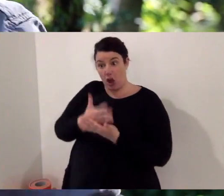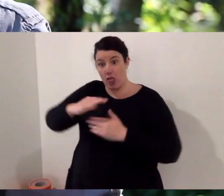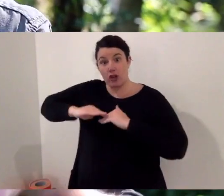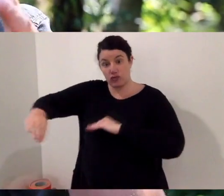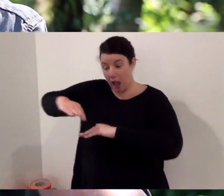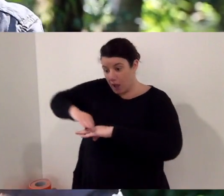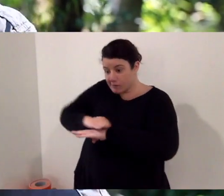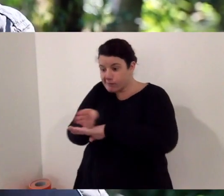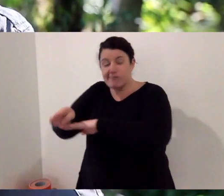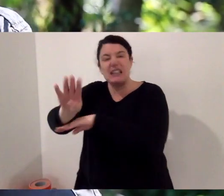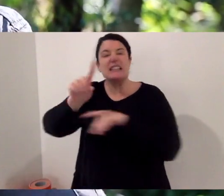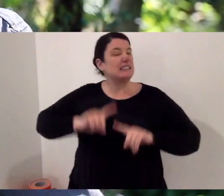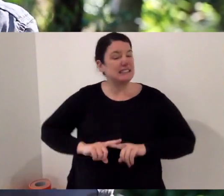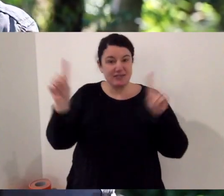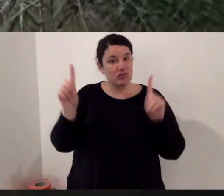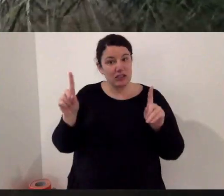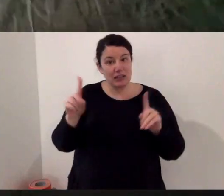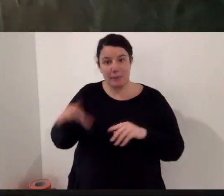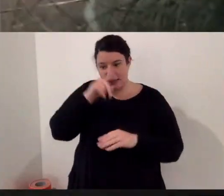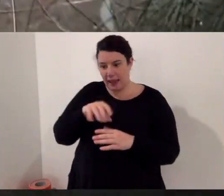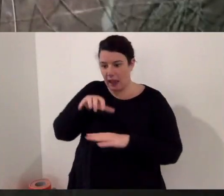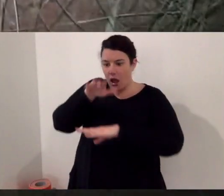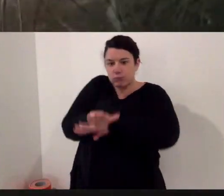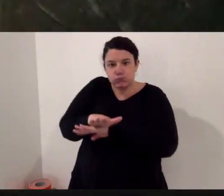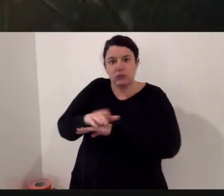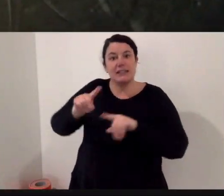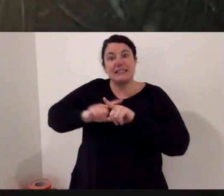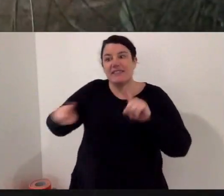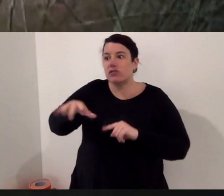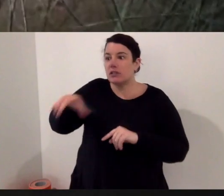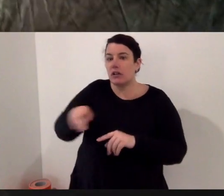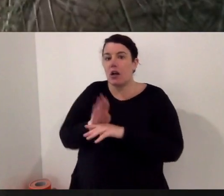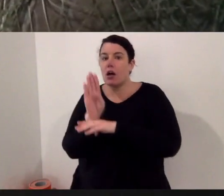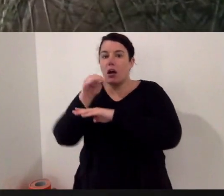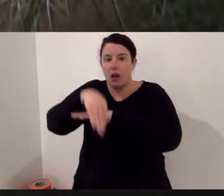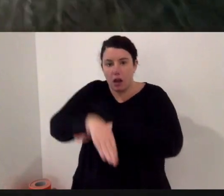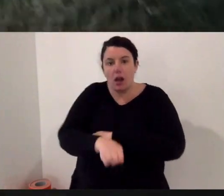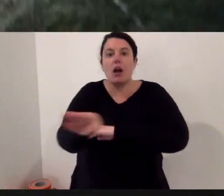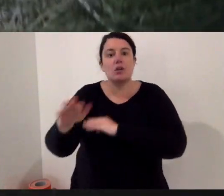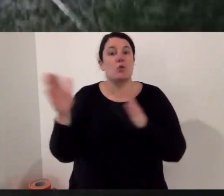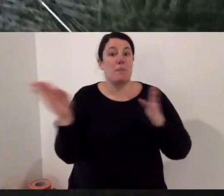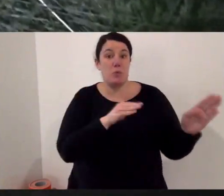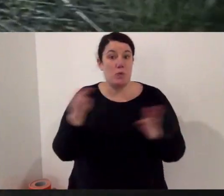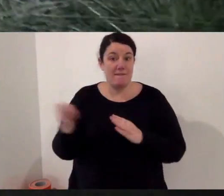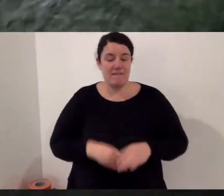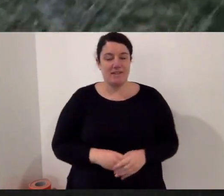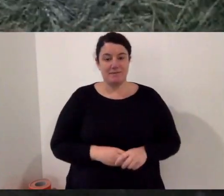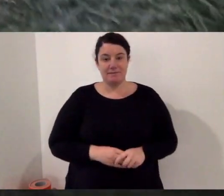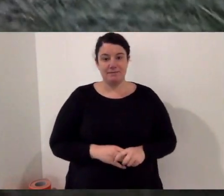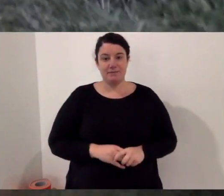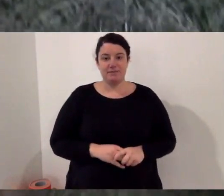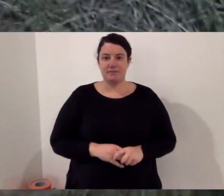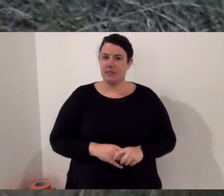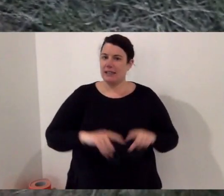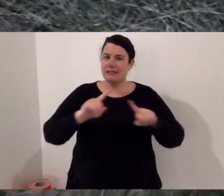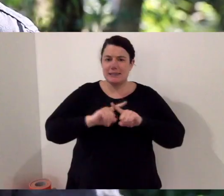move. Now terrestrial snakes on the ground have a different scale structure. And it enables them to grip on to different surfaces to be able to help them